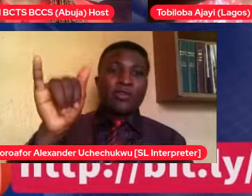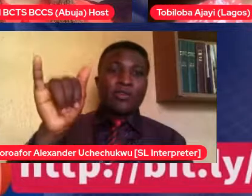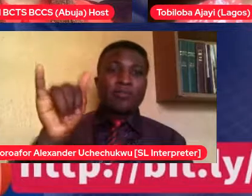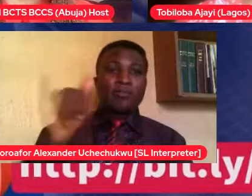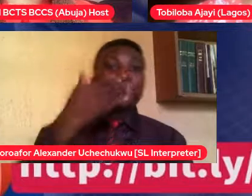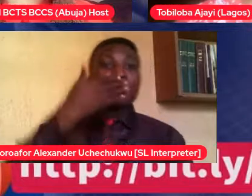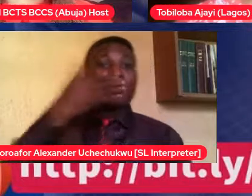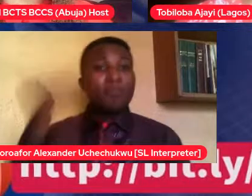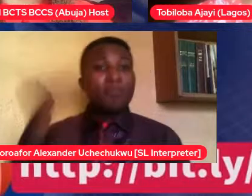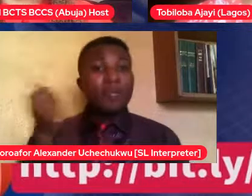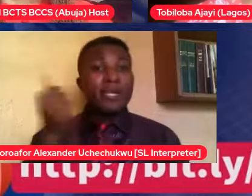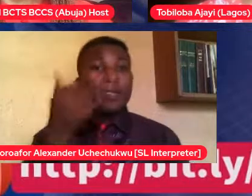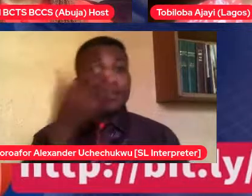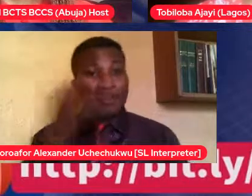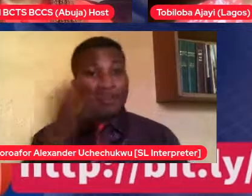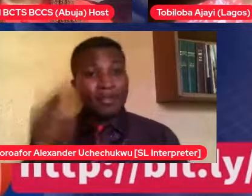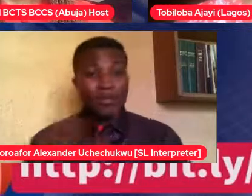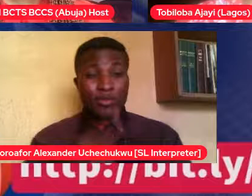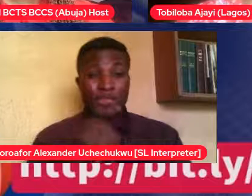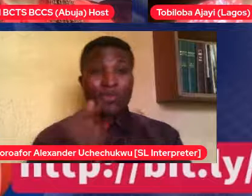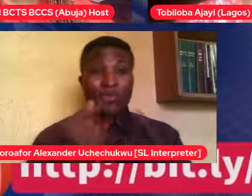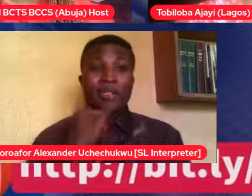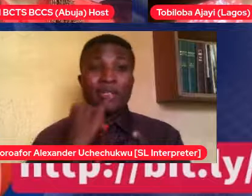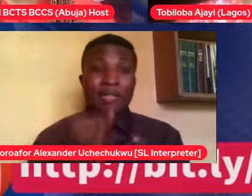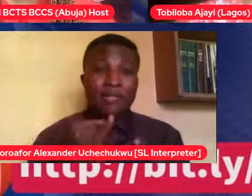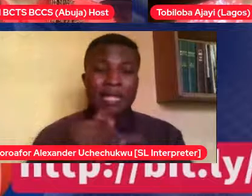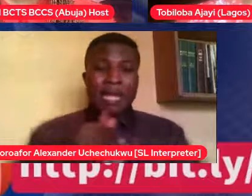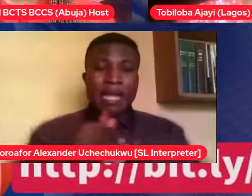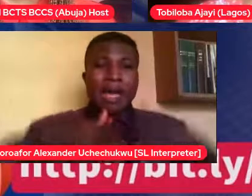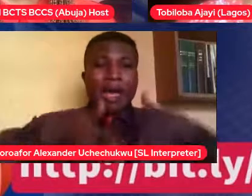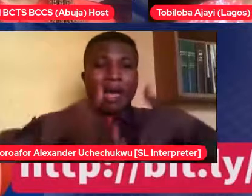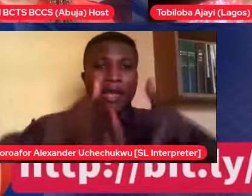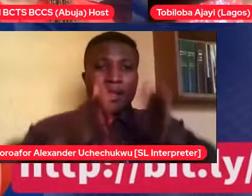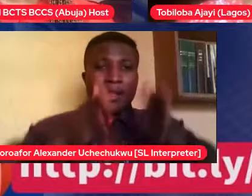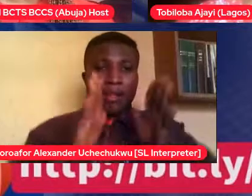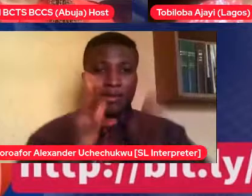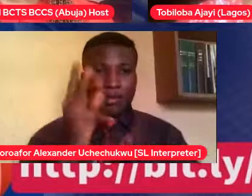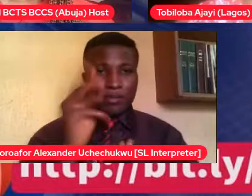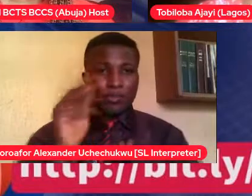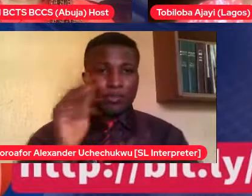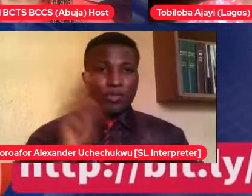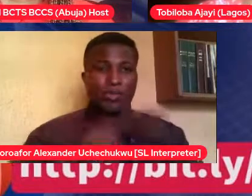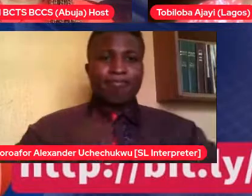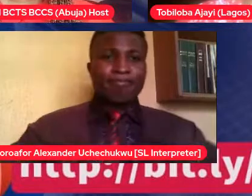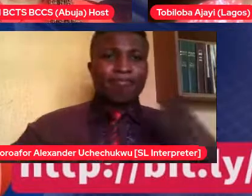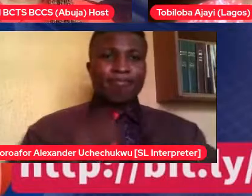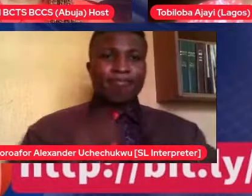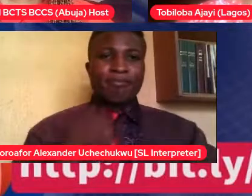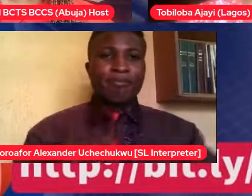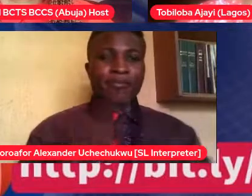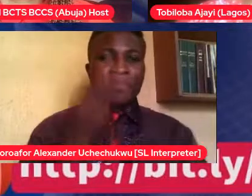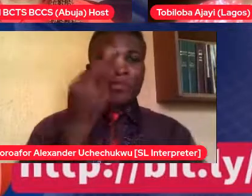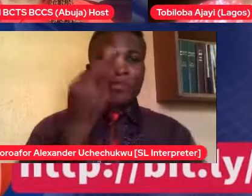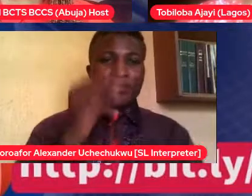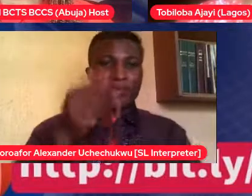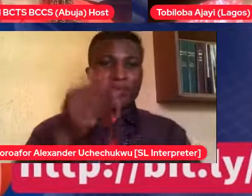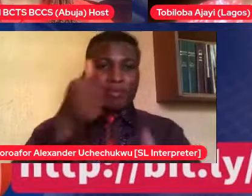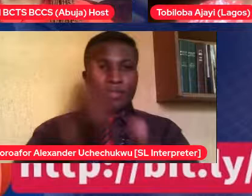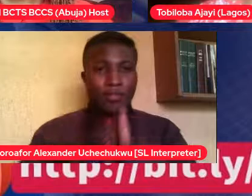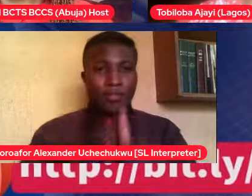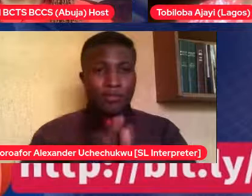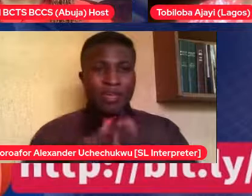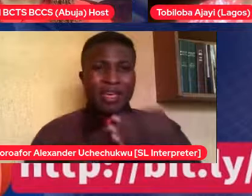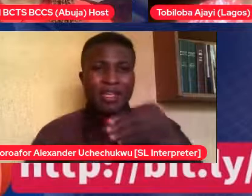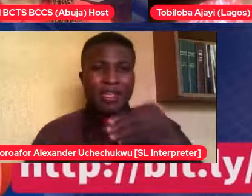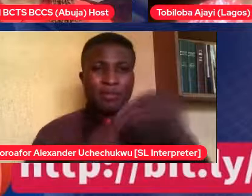them to express themselves. Tell them at a certain age, especially when they are heading towards, when they start seeing their messes or